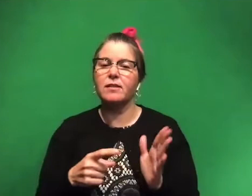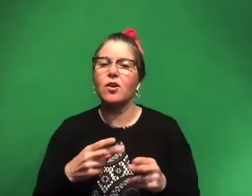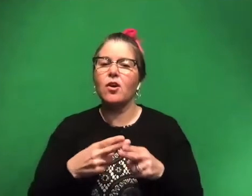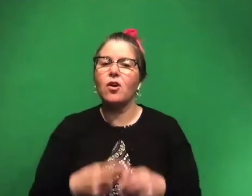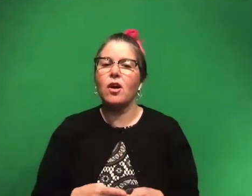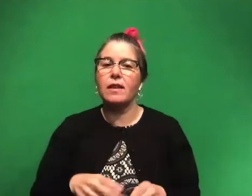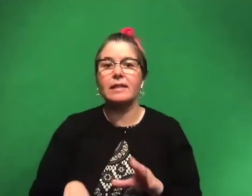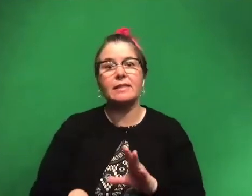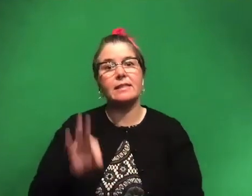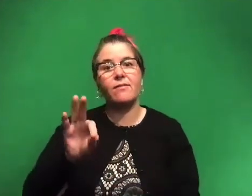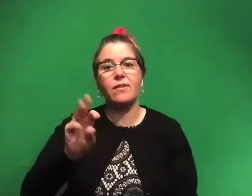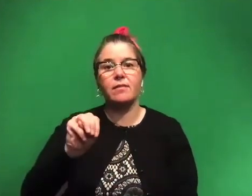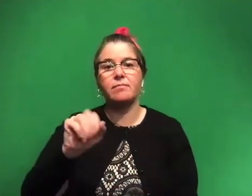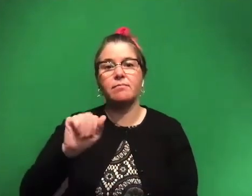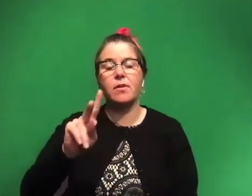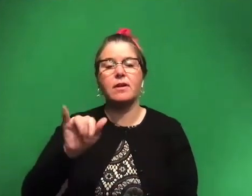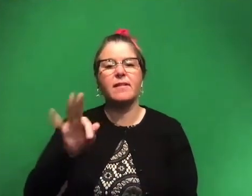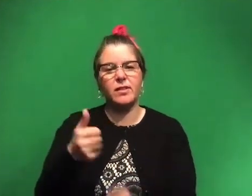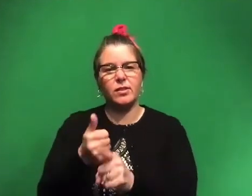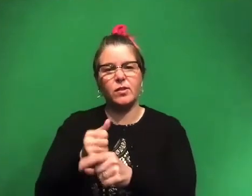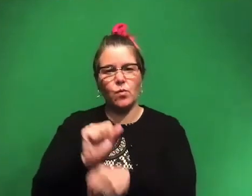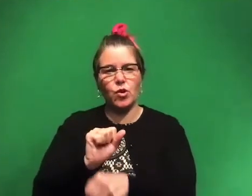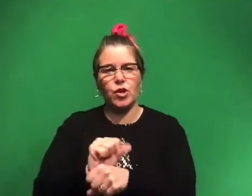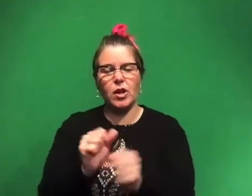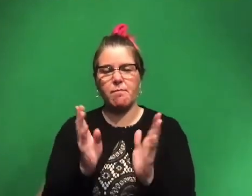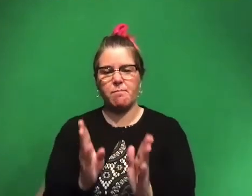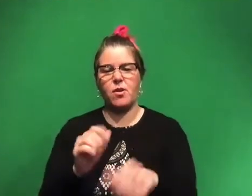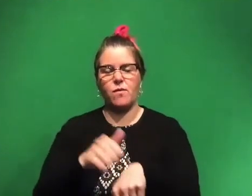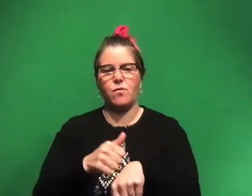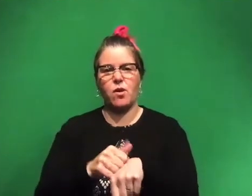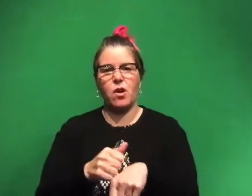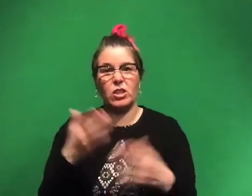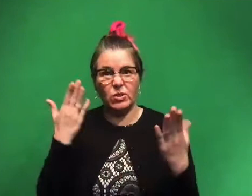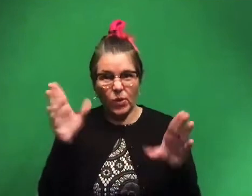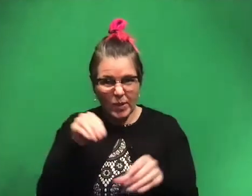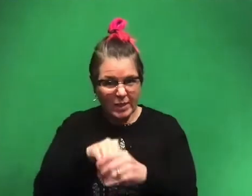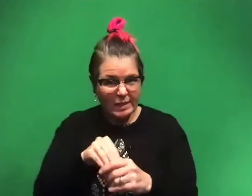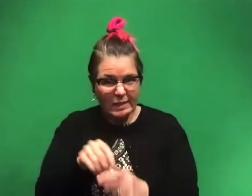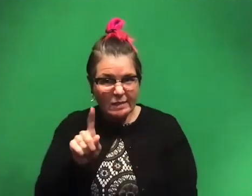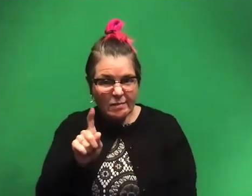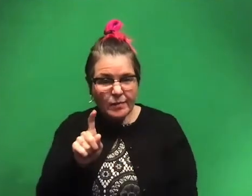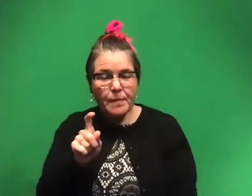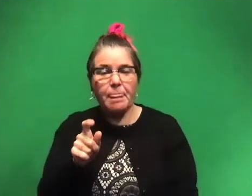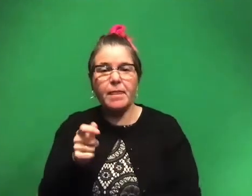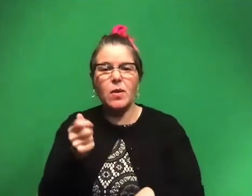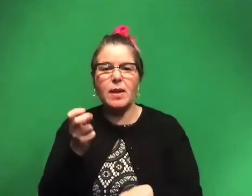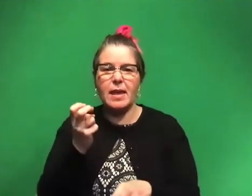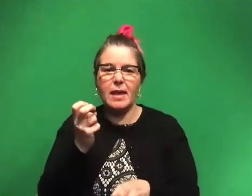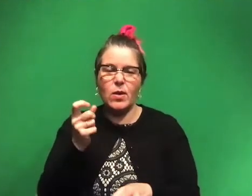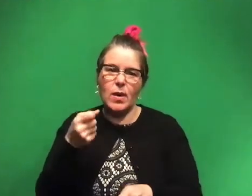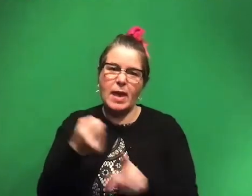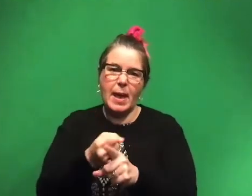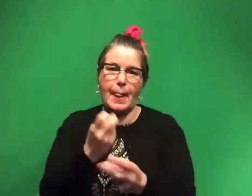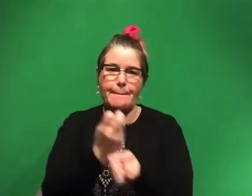discovery mark. If you are just working in kind of a section of rock and you don't know what's in there and you hit bone and sometimes, you know, you